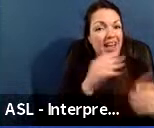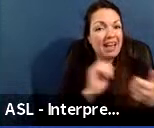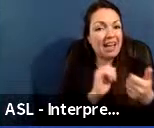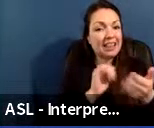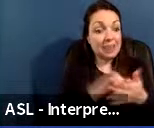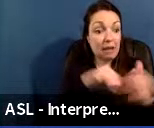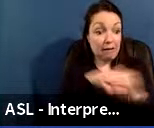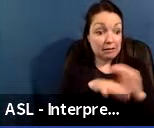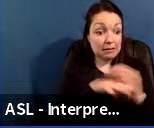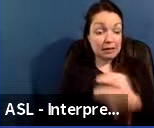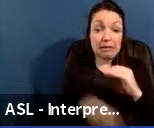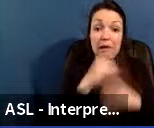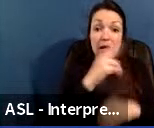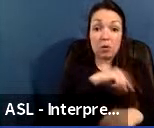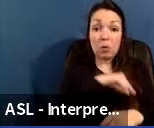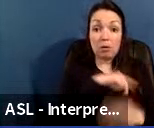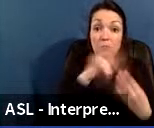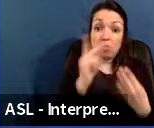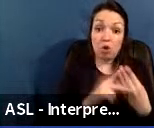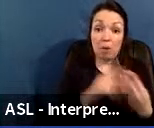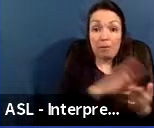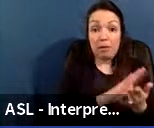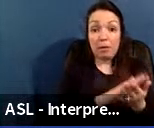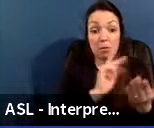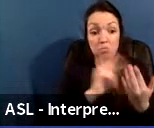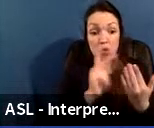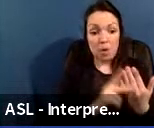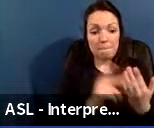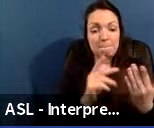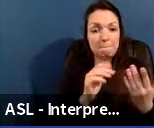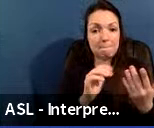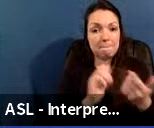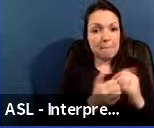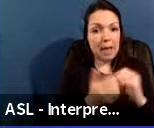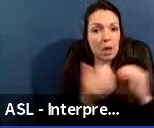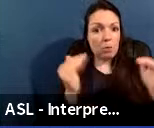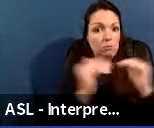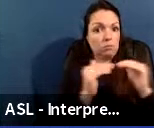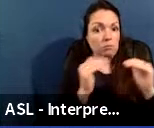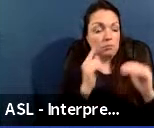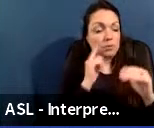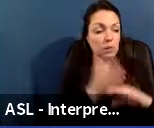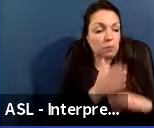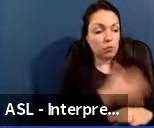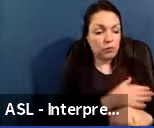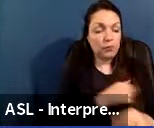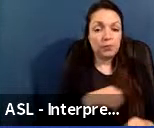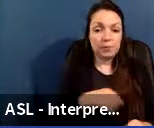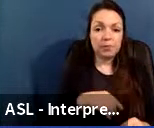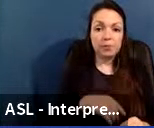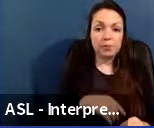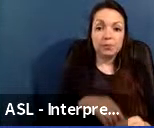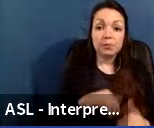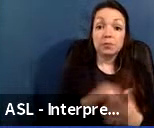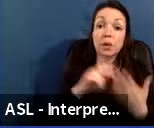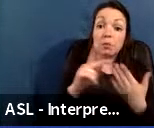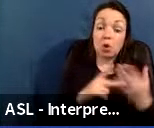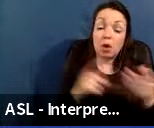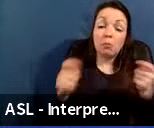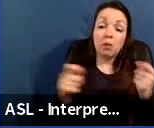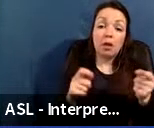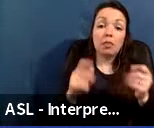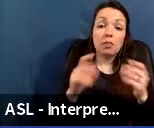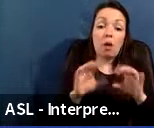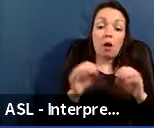academic programming across the district as a result of this program. And this program is managed by the Office of Innovation and